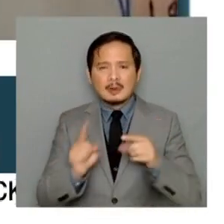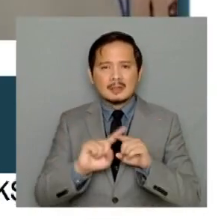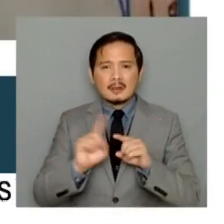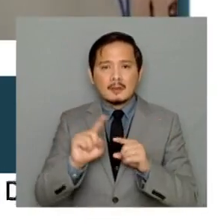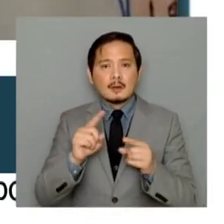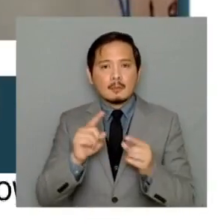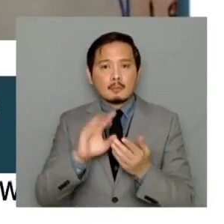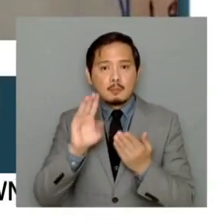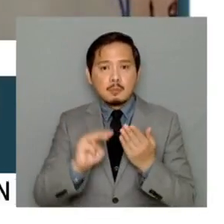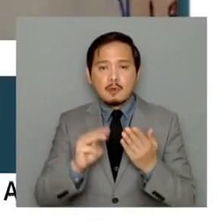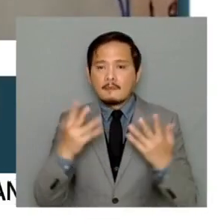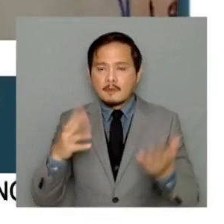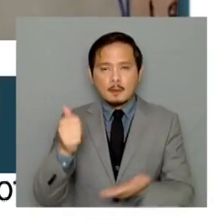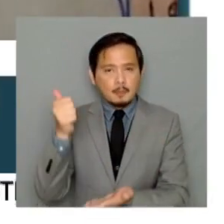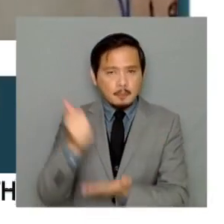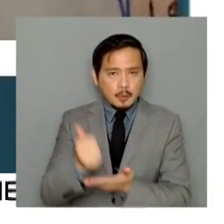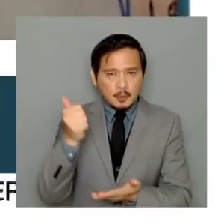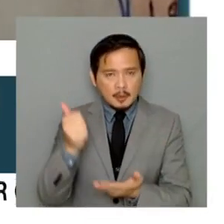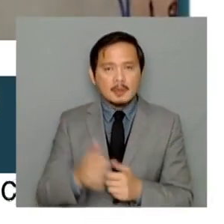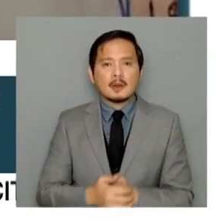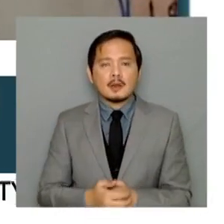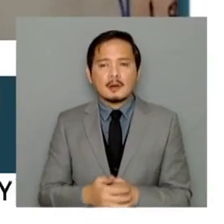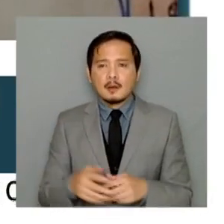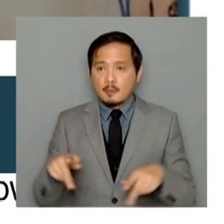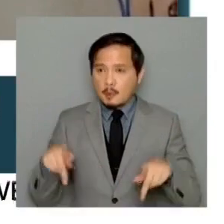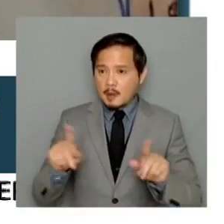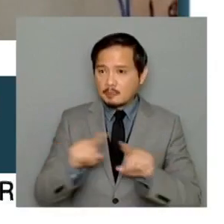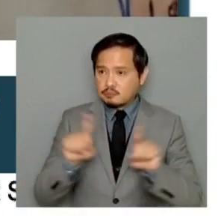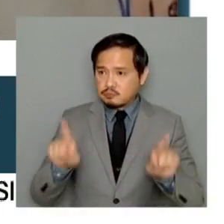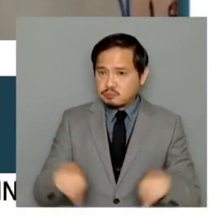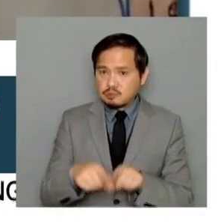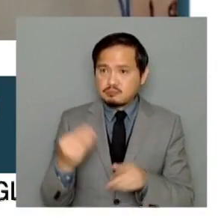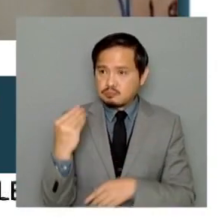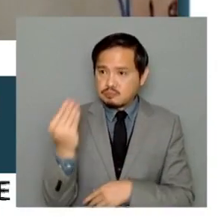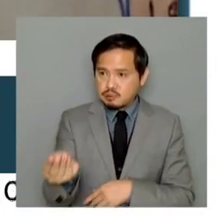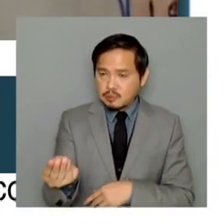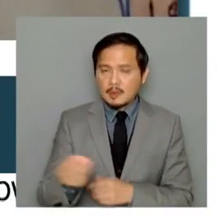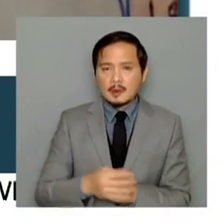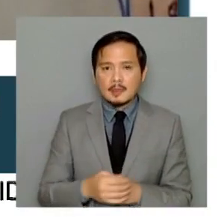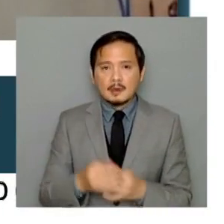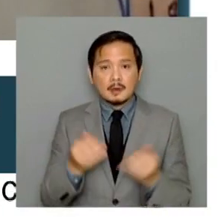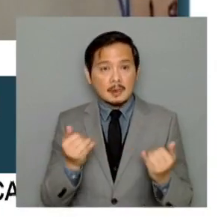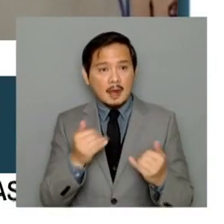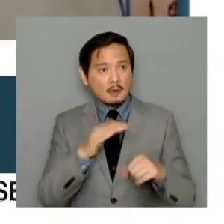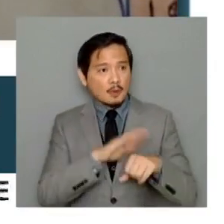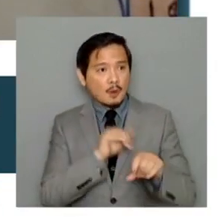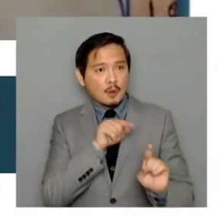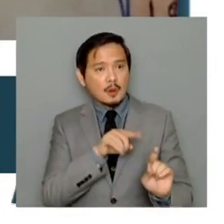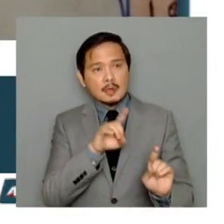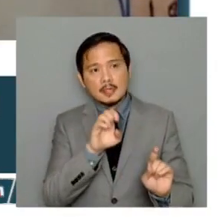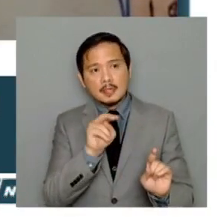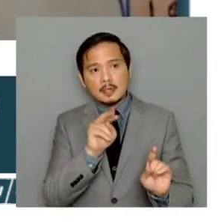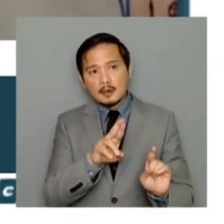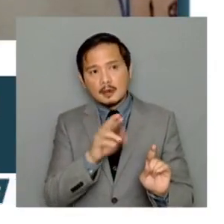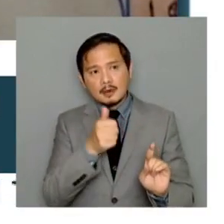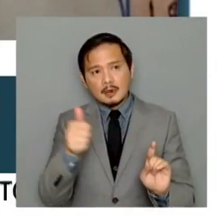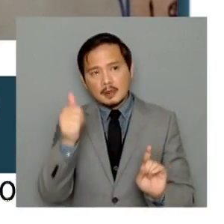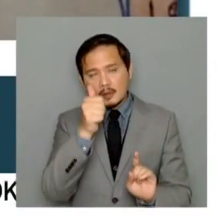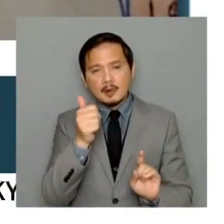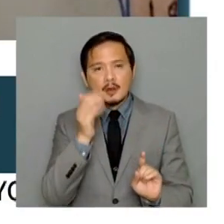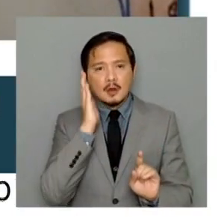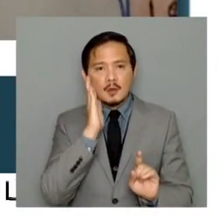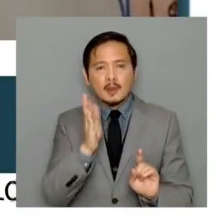signals, have been given various levels of permit. So we are calling on the new DNR secretary to impose an omnibus